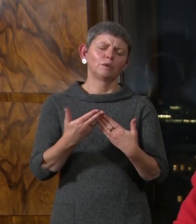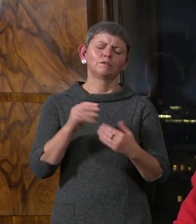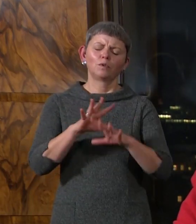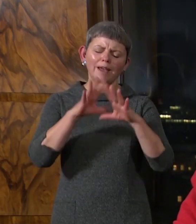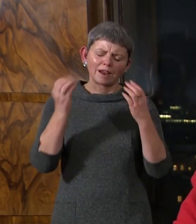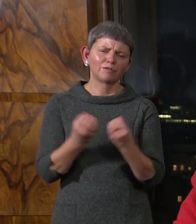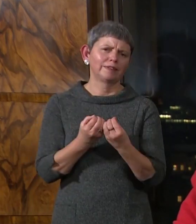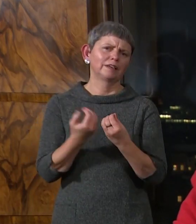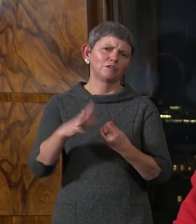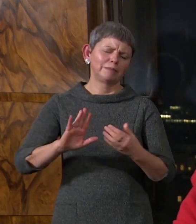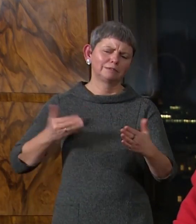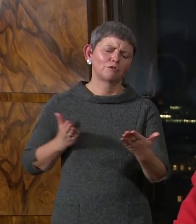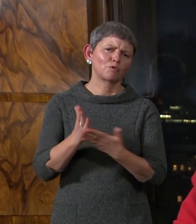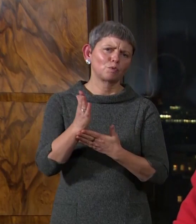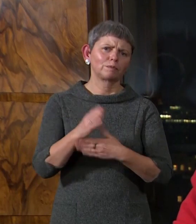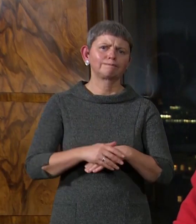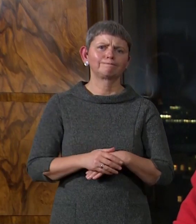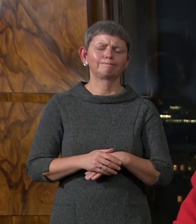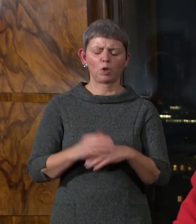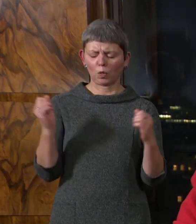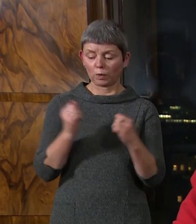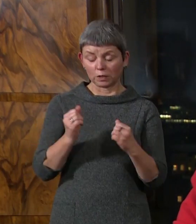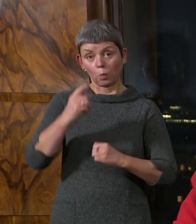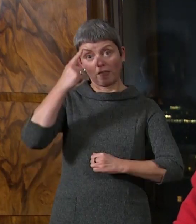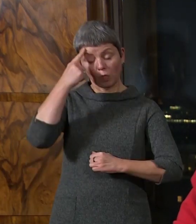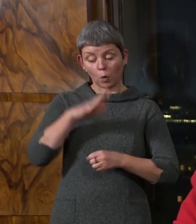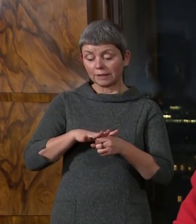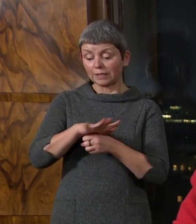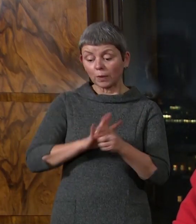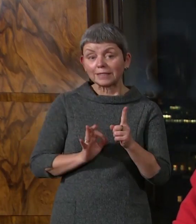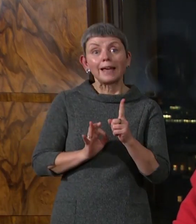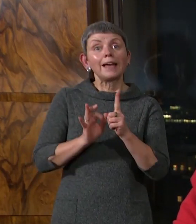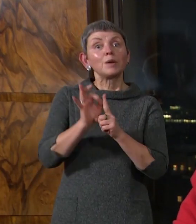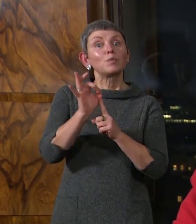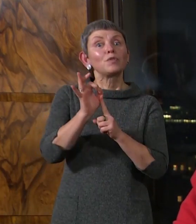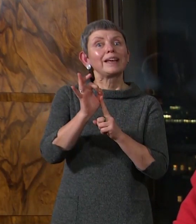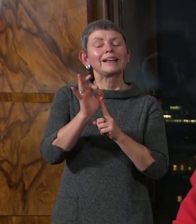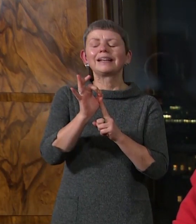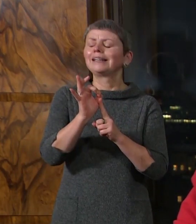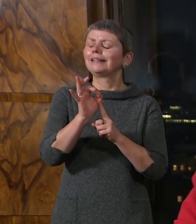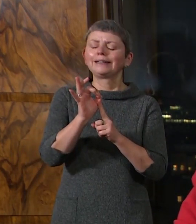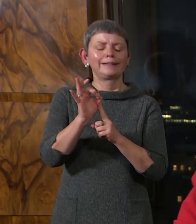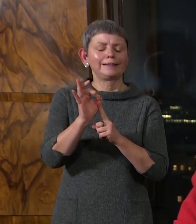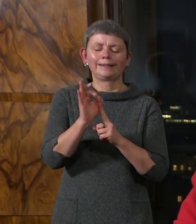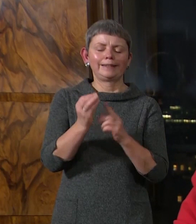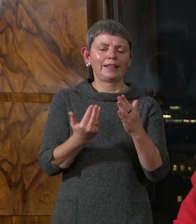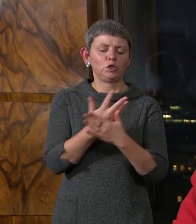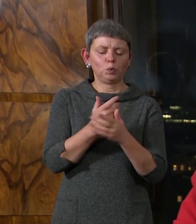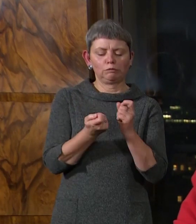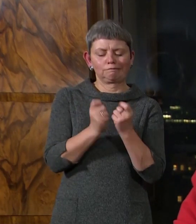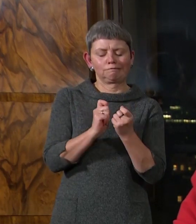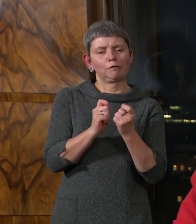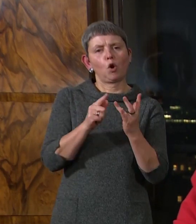sacrifices you have made. This winter, just as we thought we had turned a corner in this pandemic, the emergence of